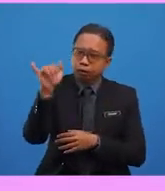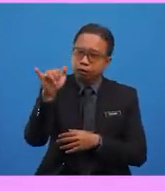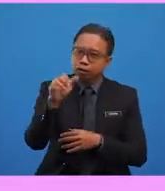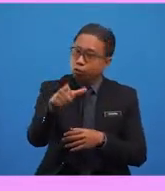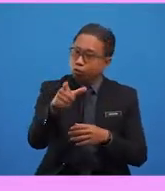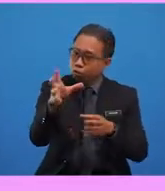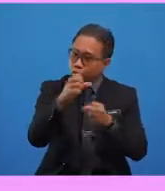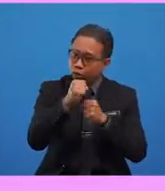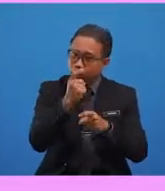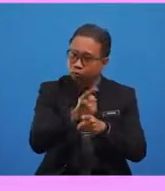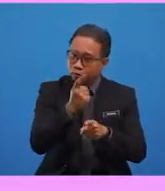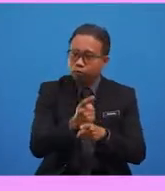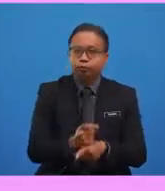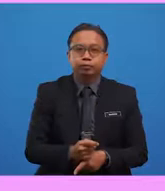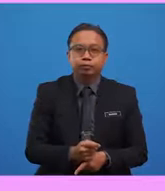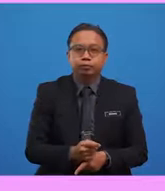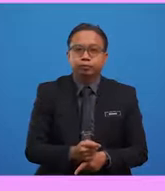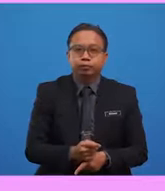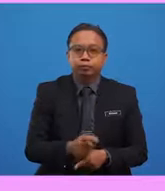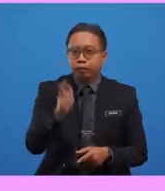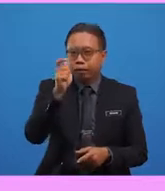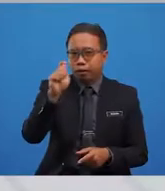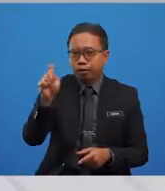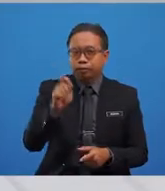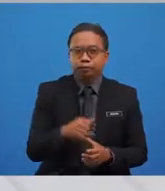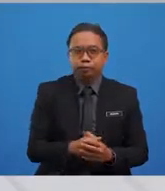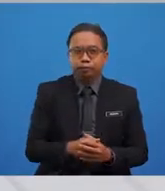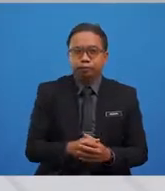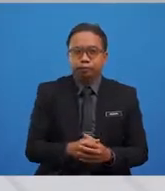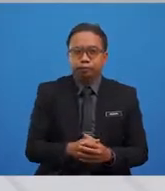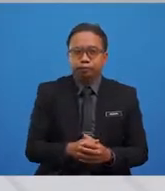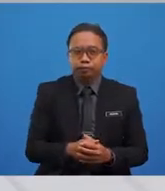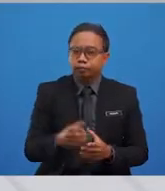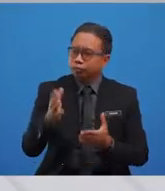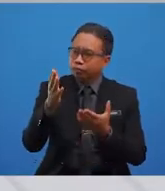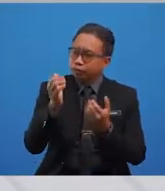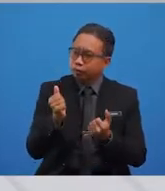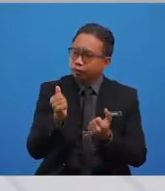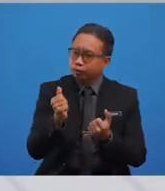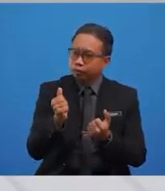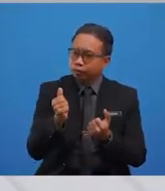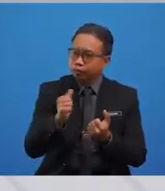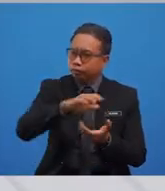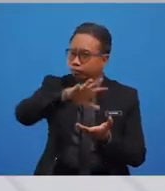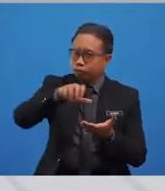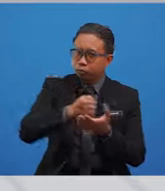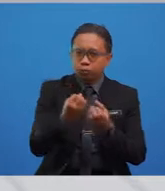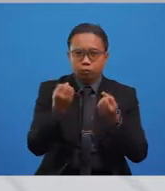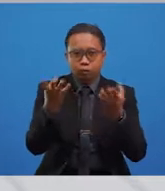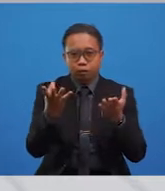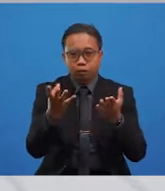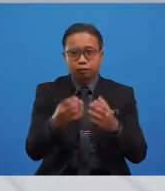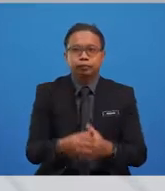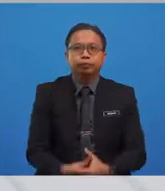you got it right. It's the article The. Perhaps Grammys can explain it more further to